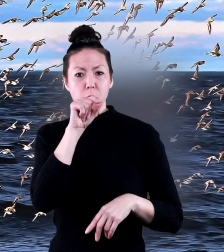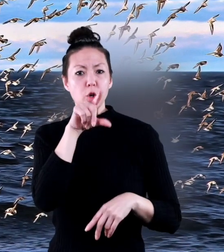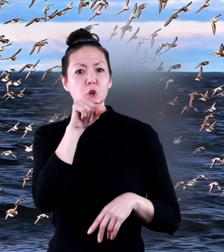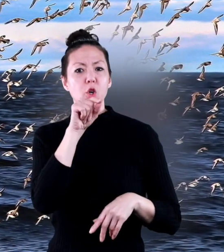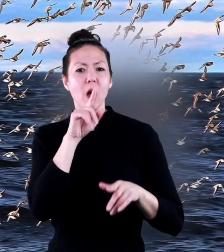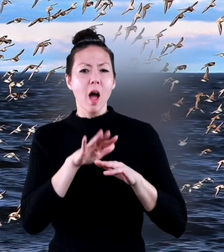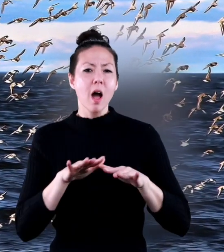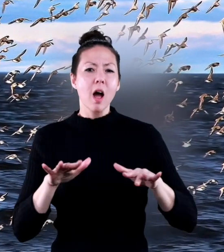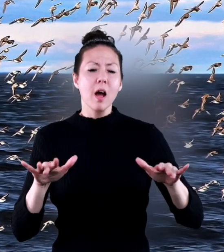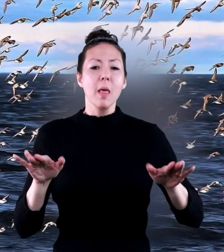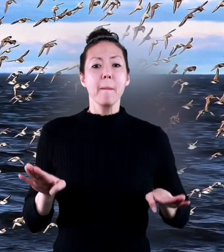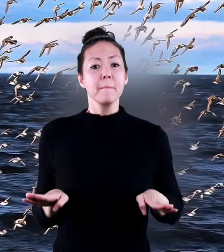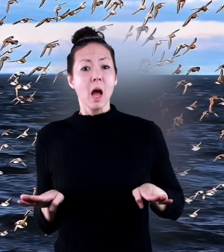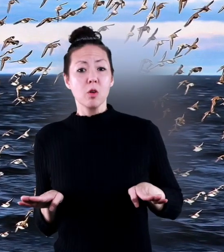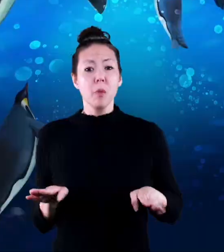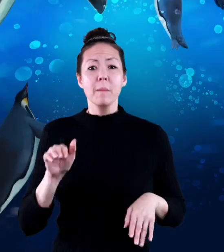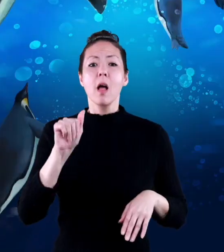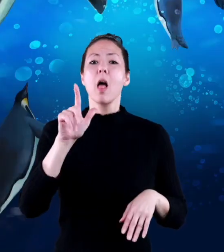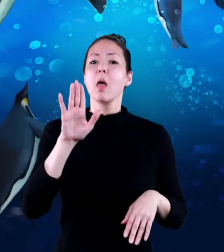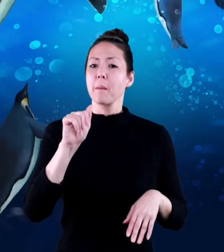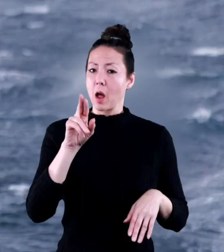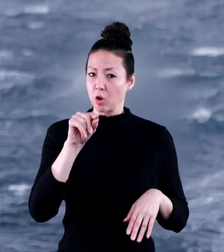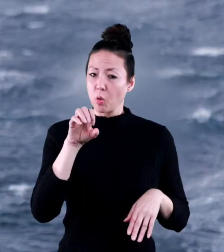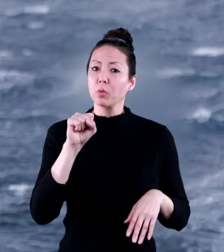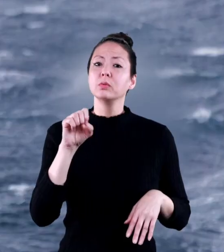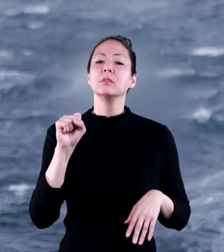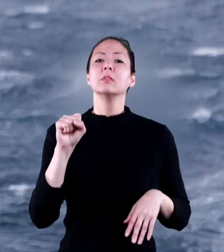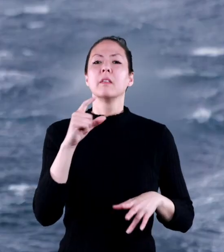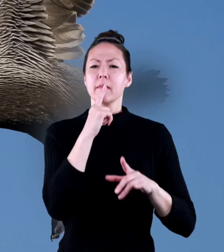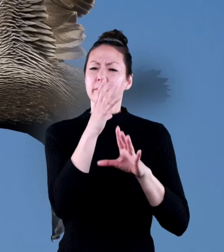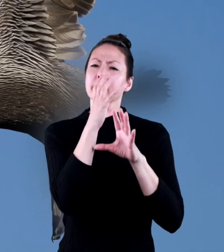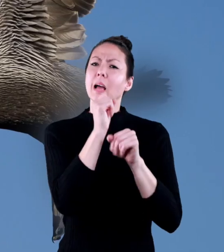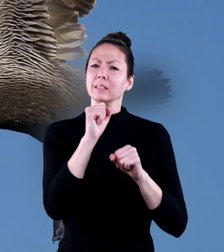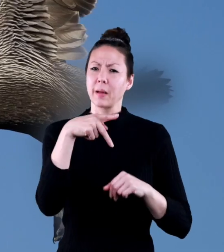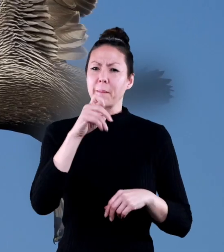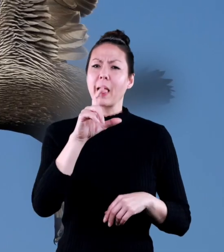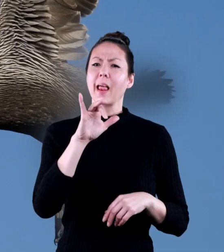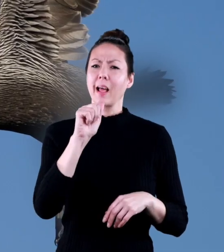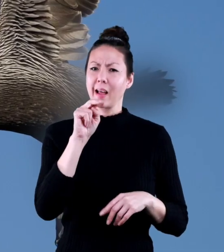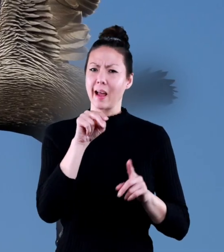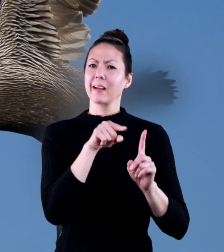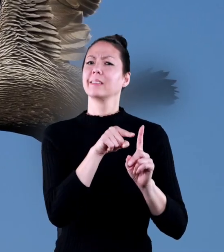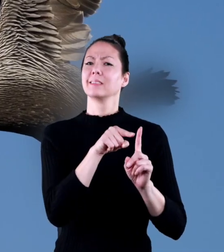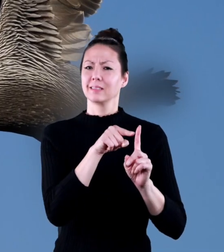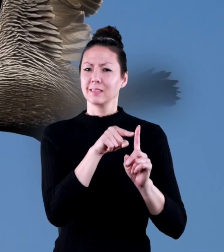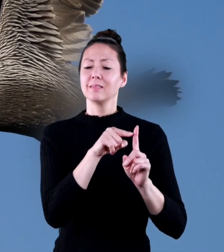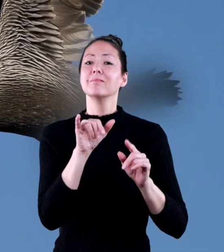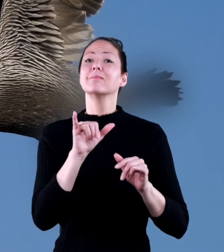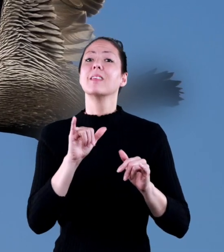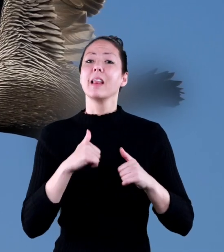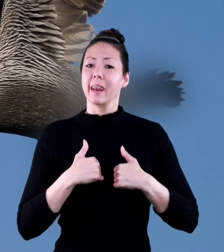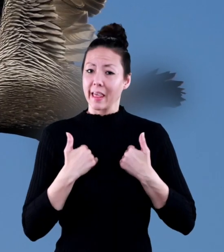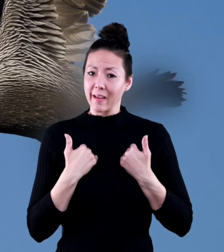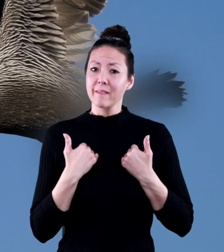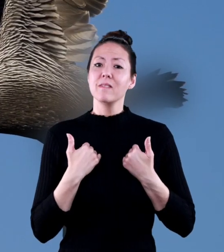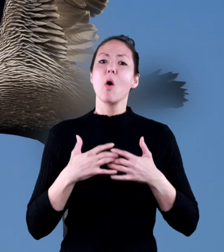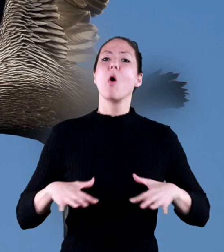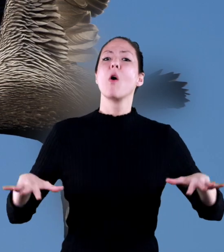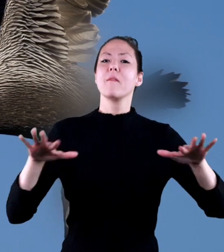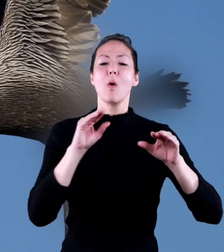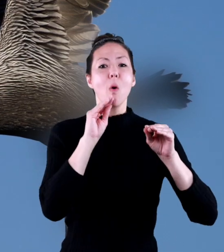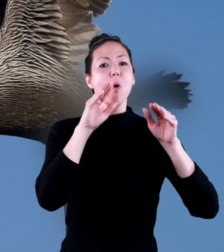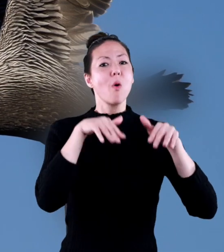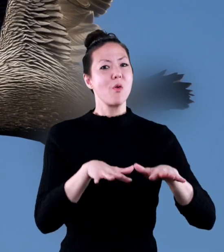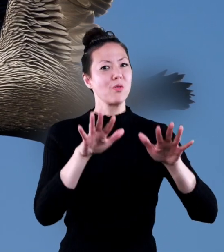vast variety of birds, including penguins and albatross and the fascinating pelican. They also live